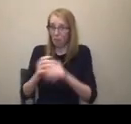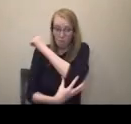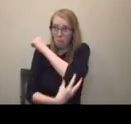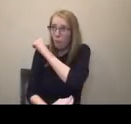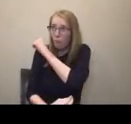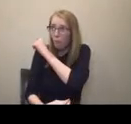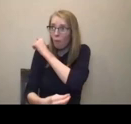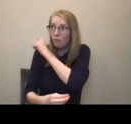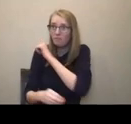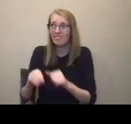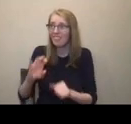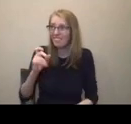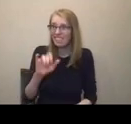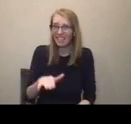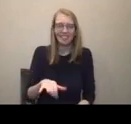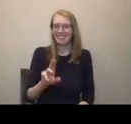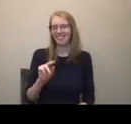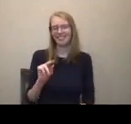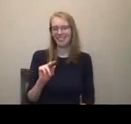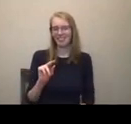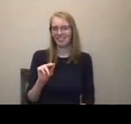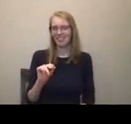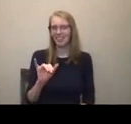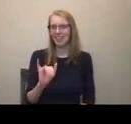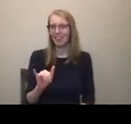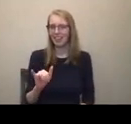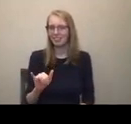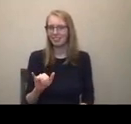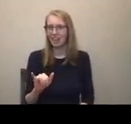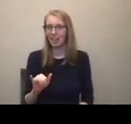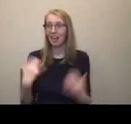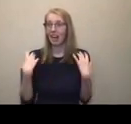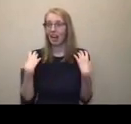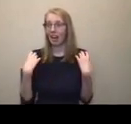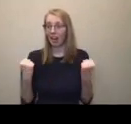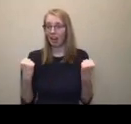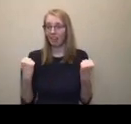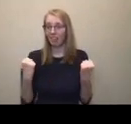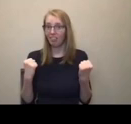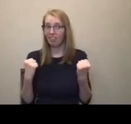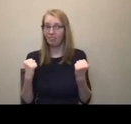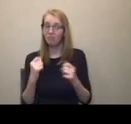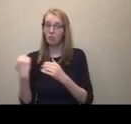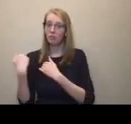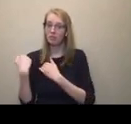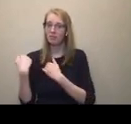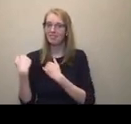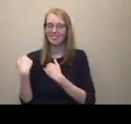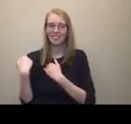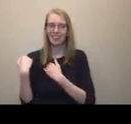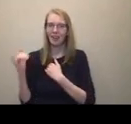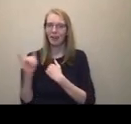fulfilling your social obligations, not just your human rights, your health obligations. So it happens through assessment of the person,